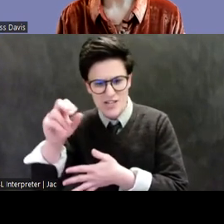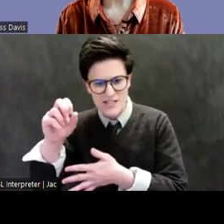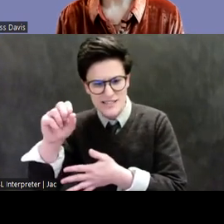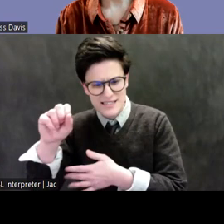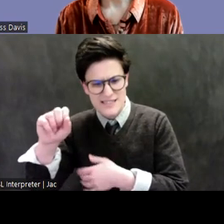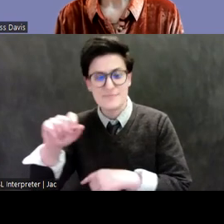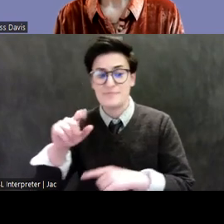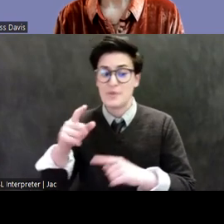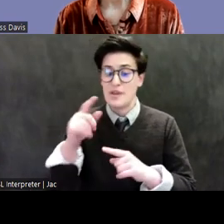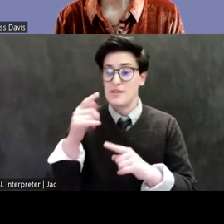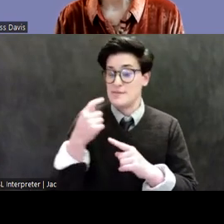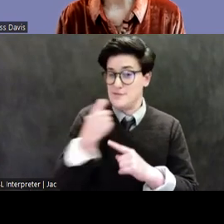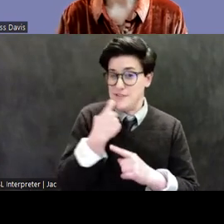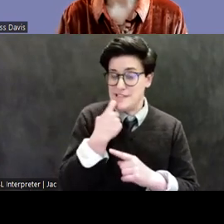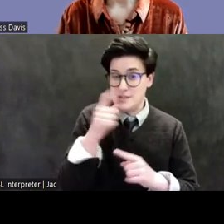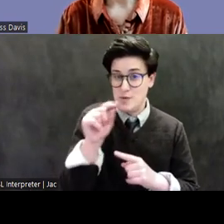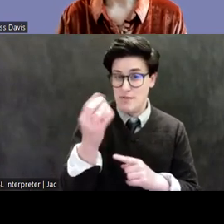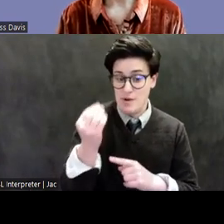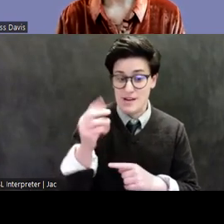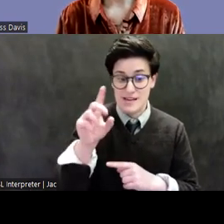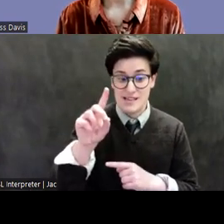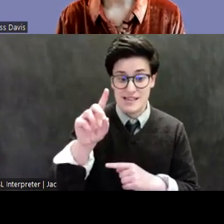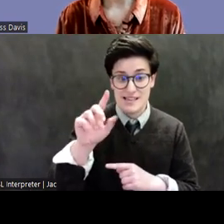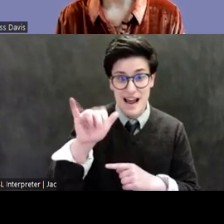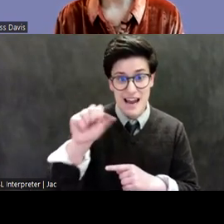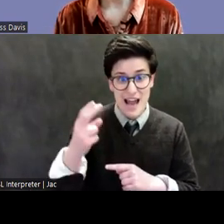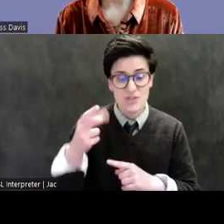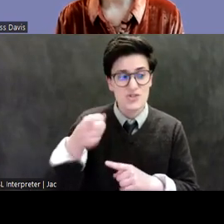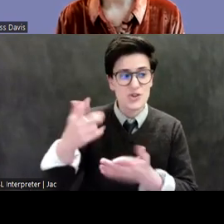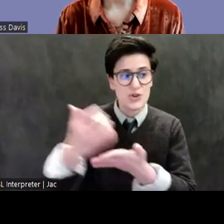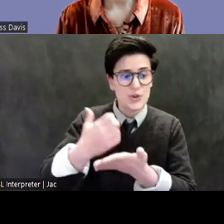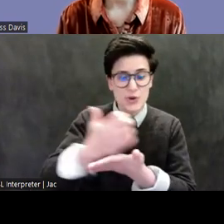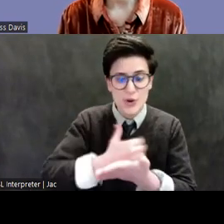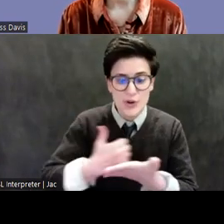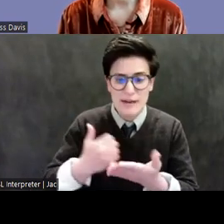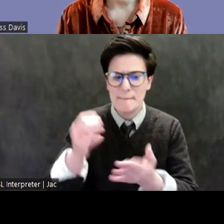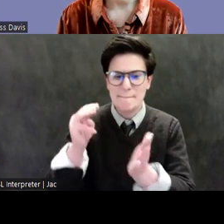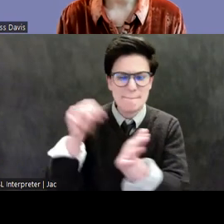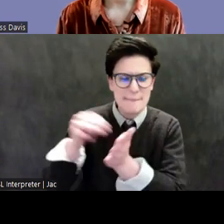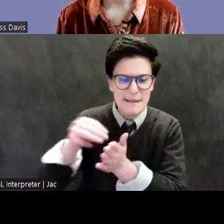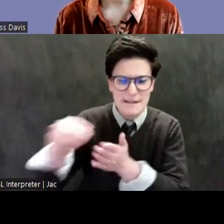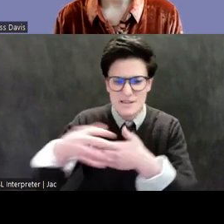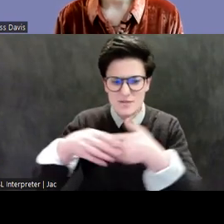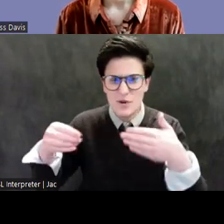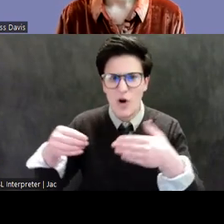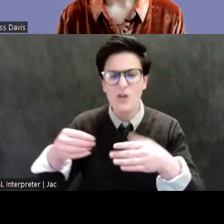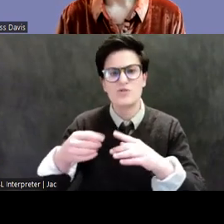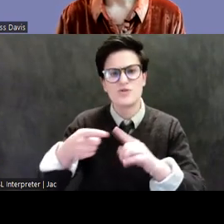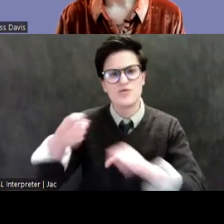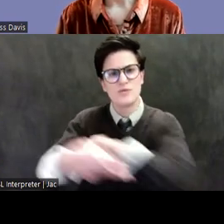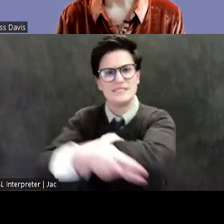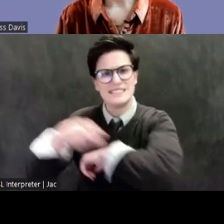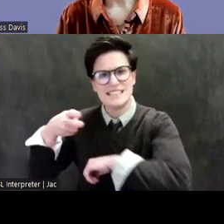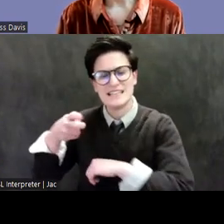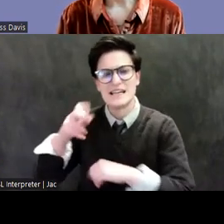Daesh was earning millions by pollaging Mesopotamia and selling its ancient treasures on the black market. By